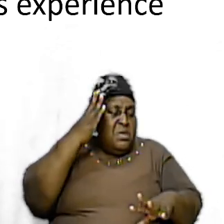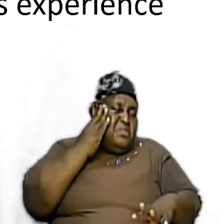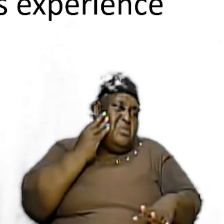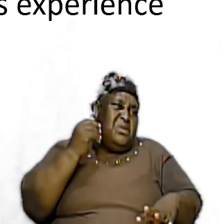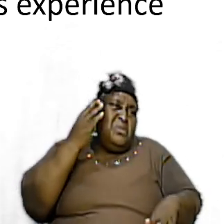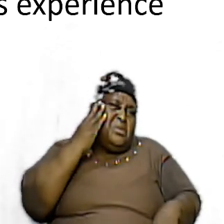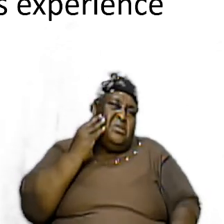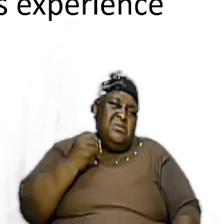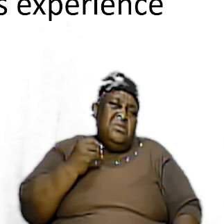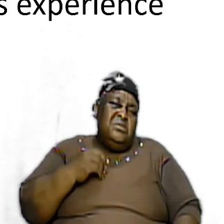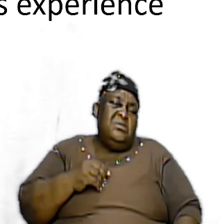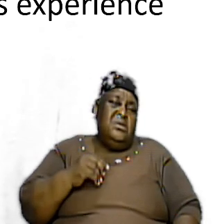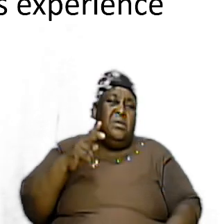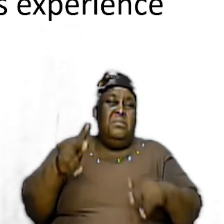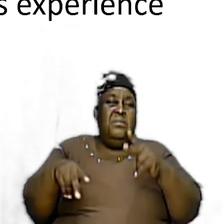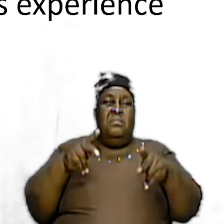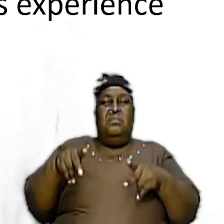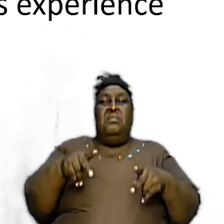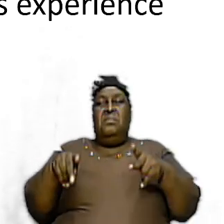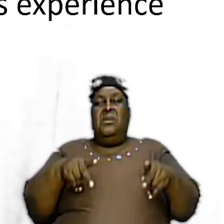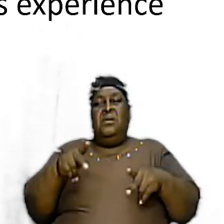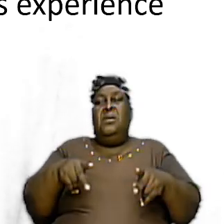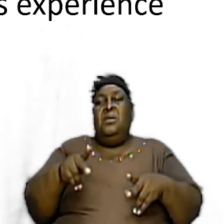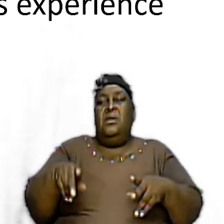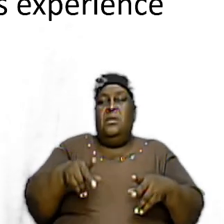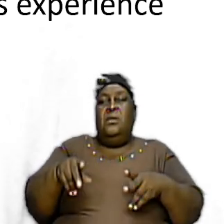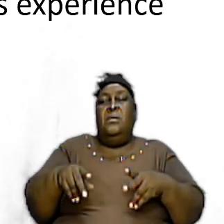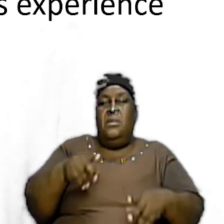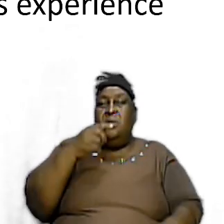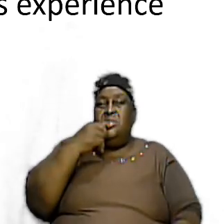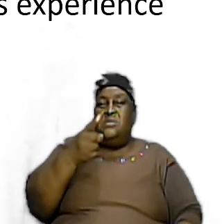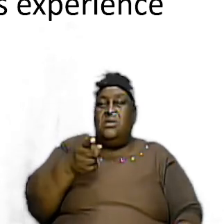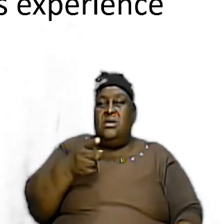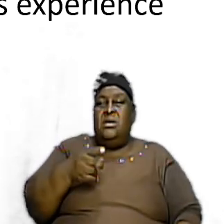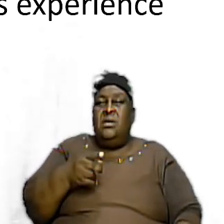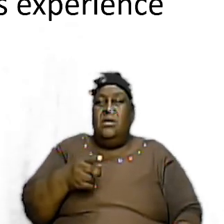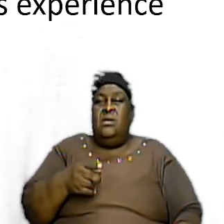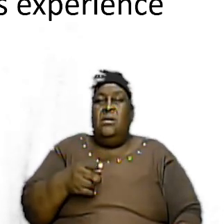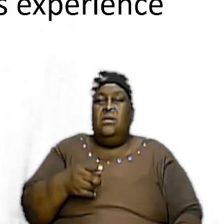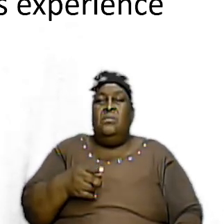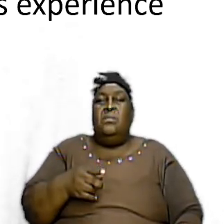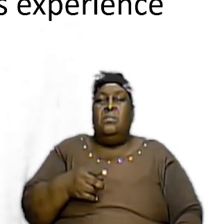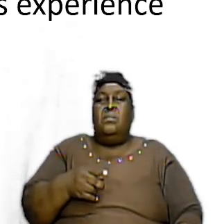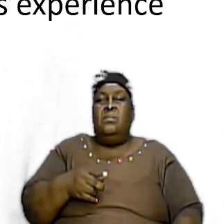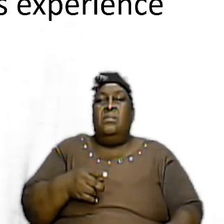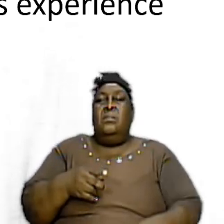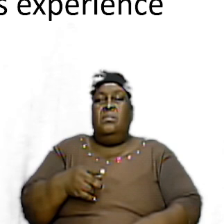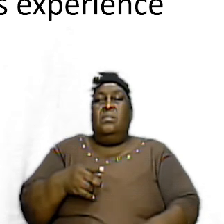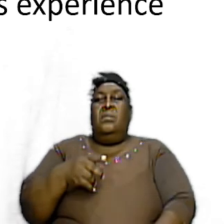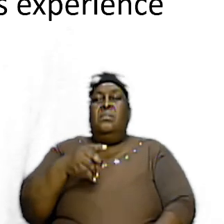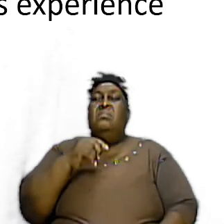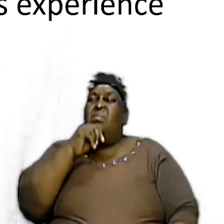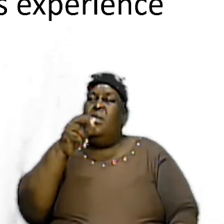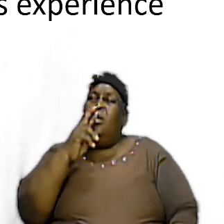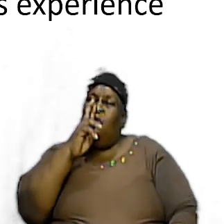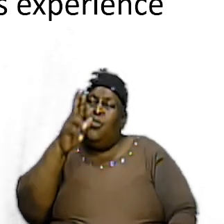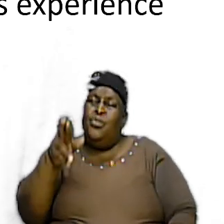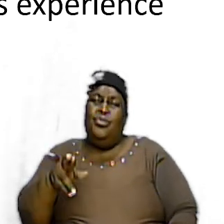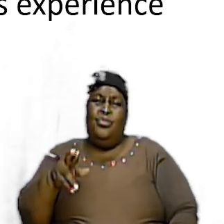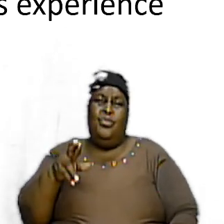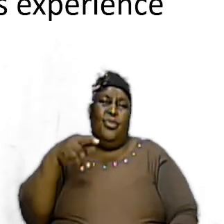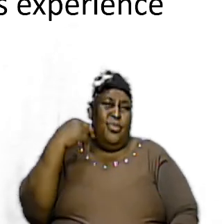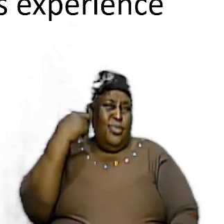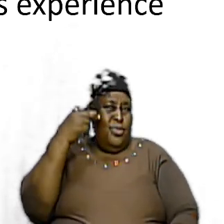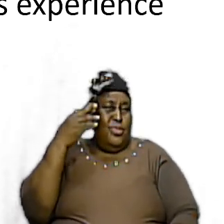might easily say and probably to an extent it might have been so but that is not the real reason but